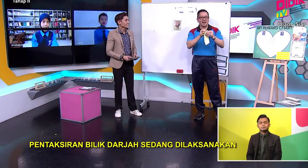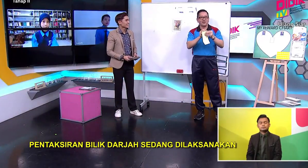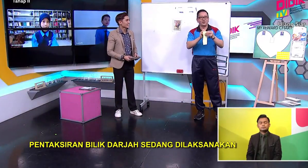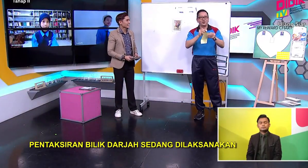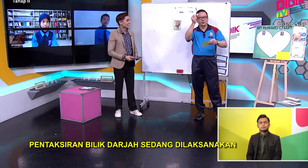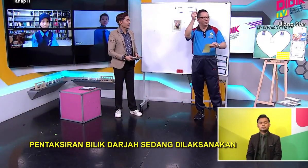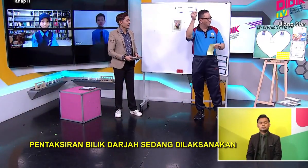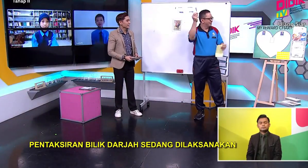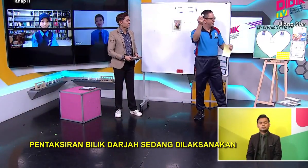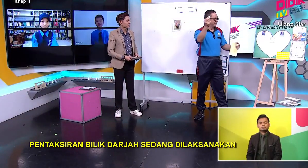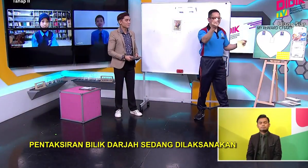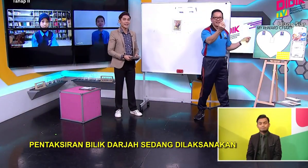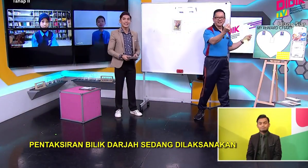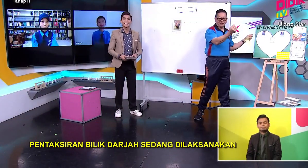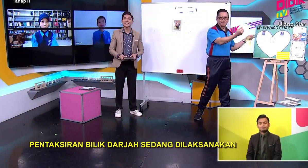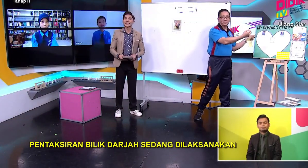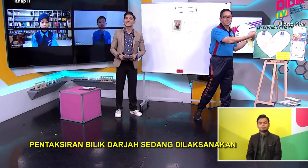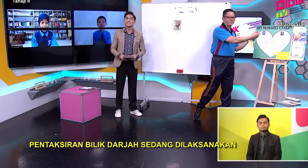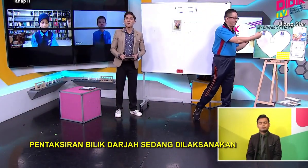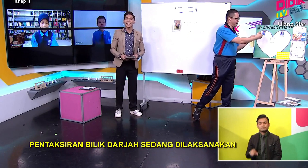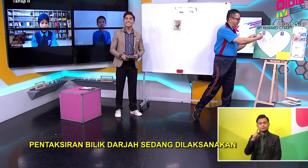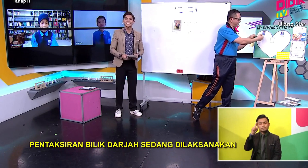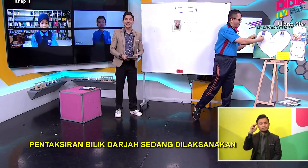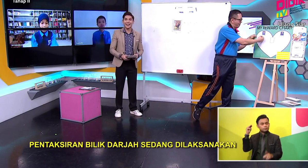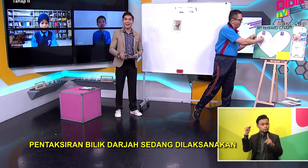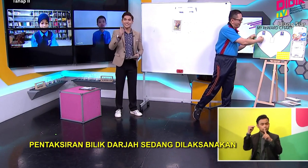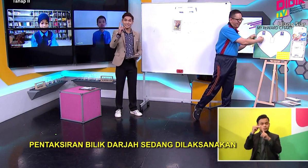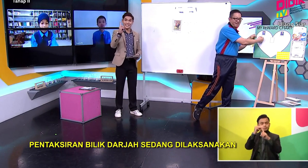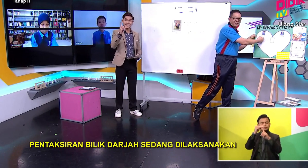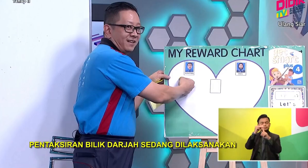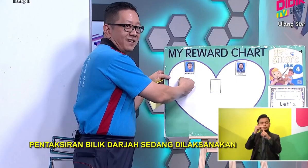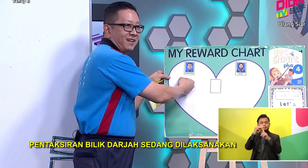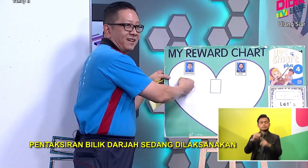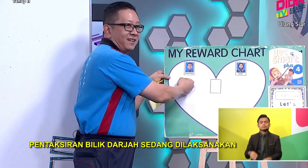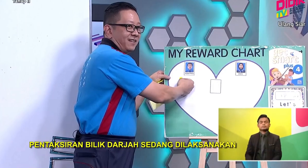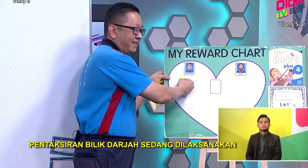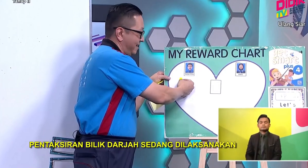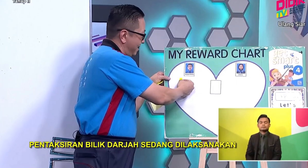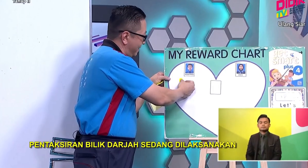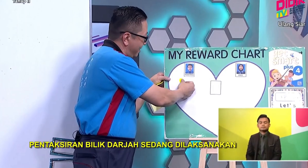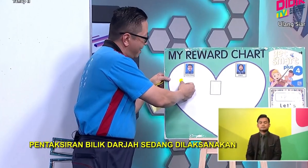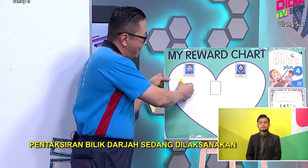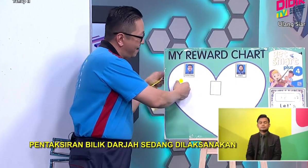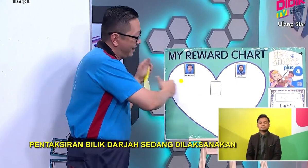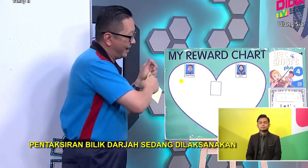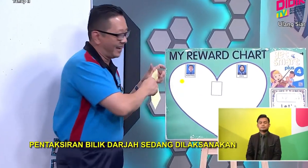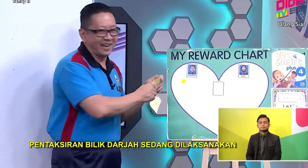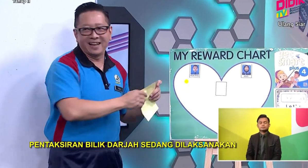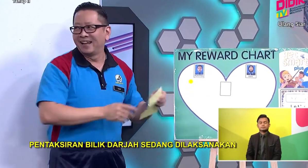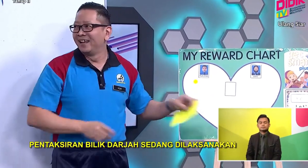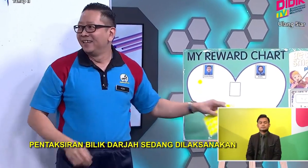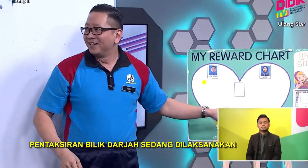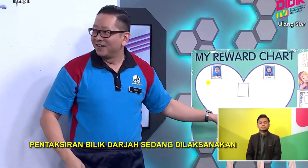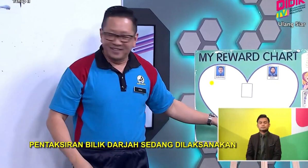Star For you And Pengpeng Gets One star One star For you Okay